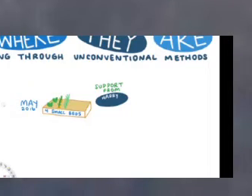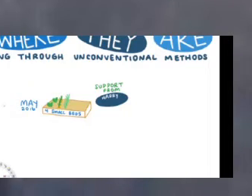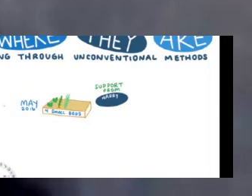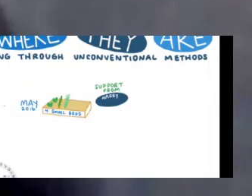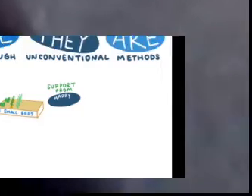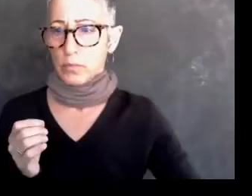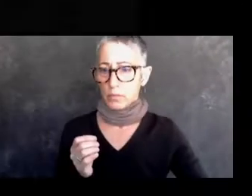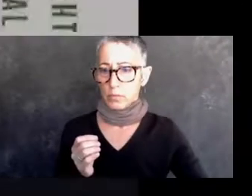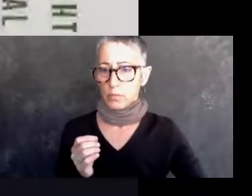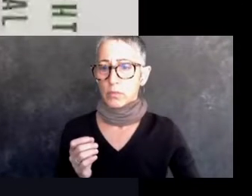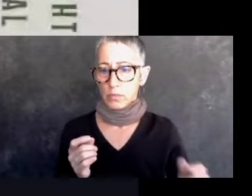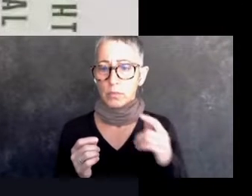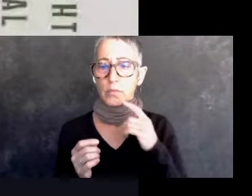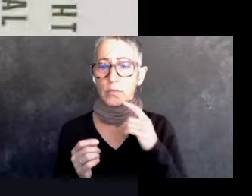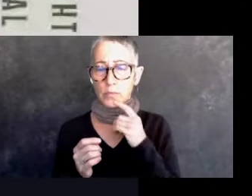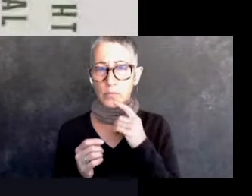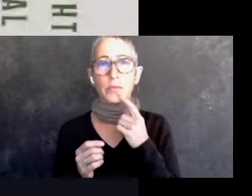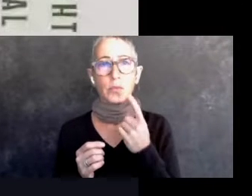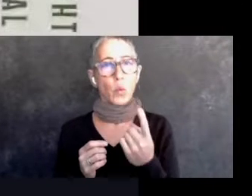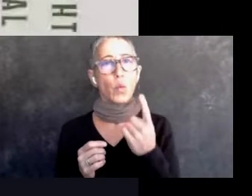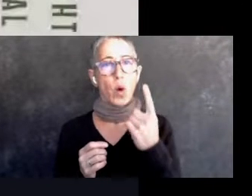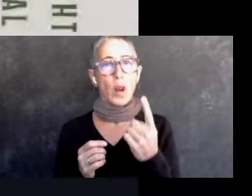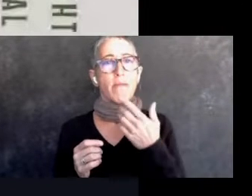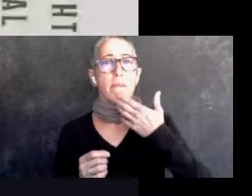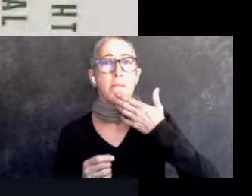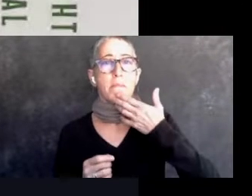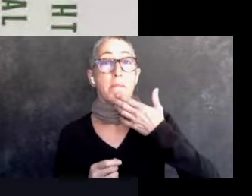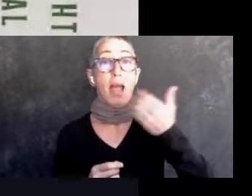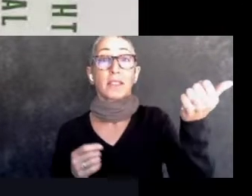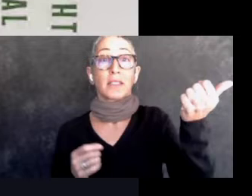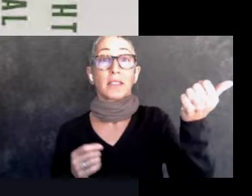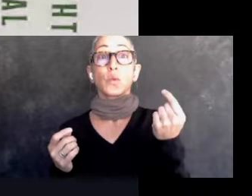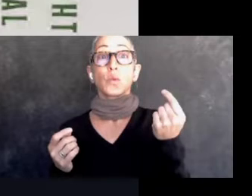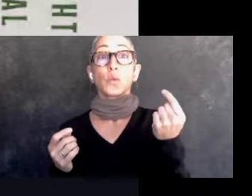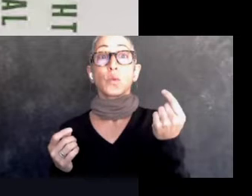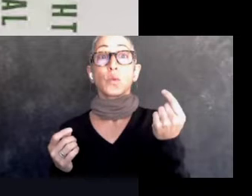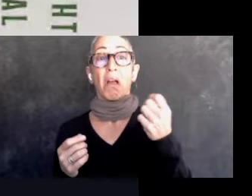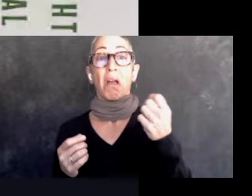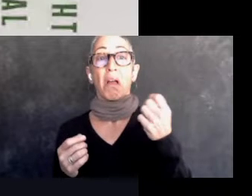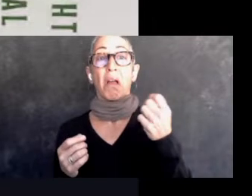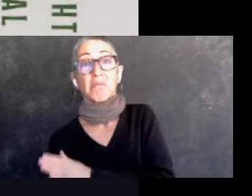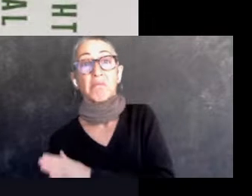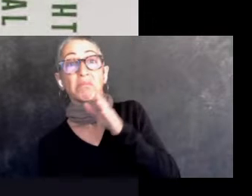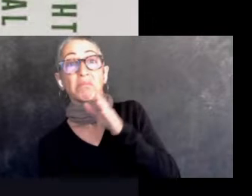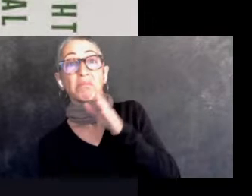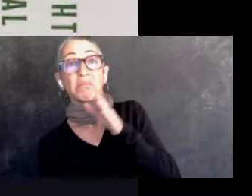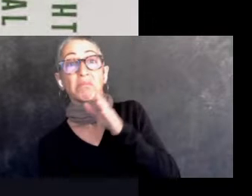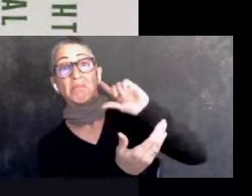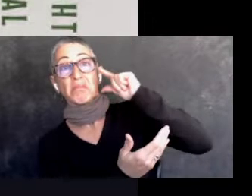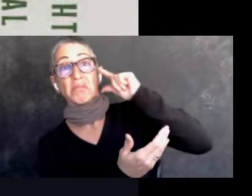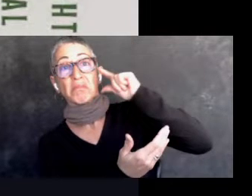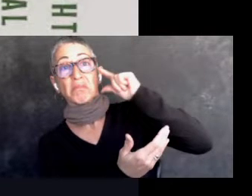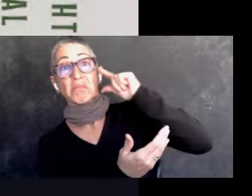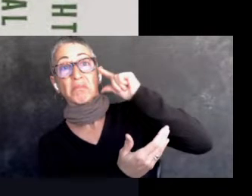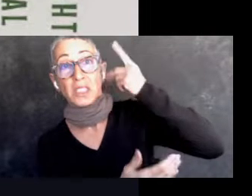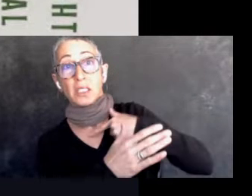One of the greatest acts of rebellion that you can have because the world tells you that you need to rely on